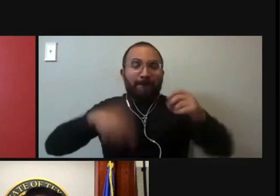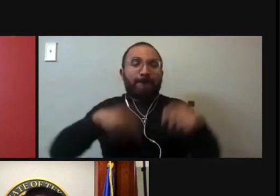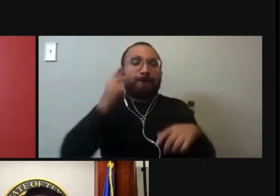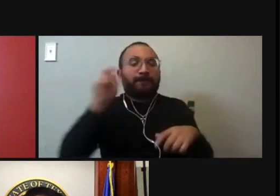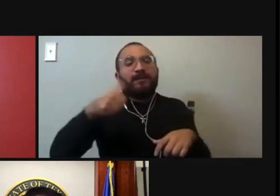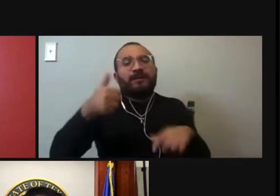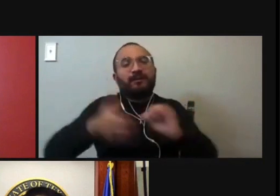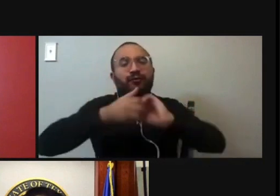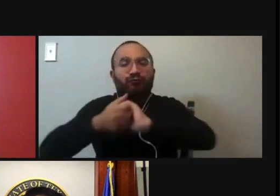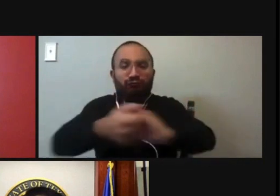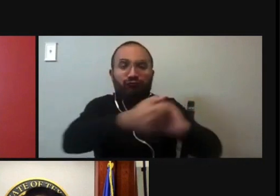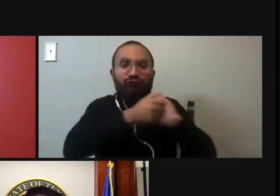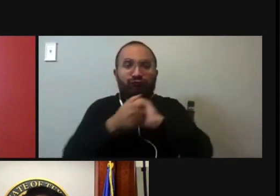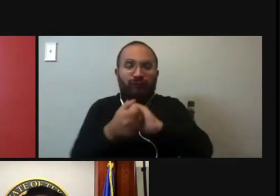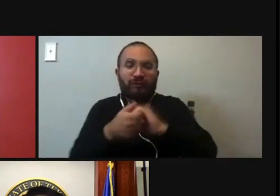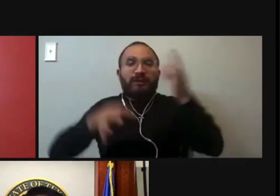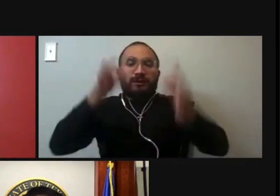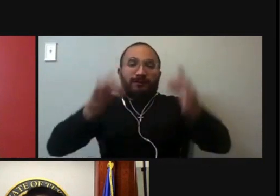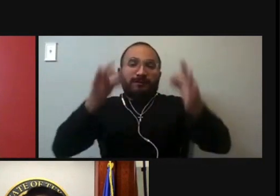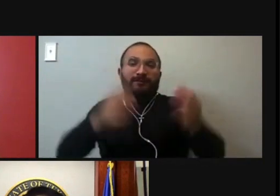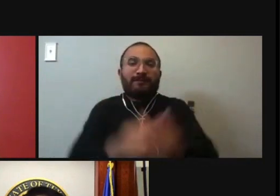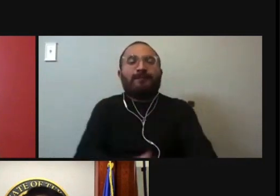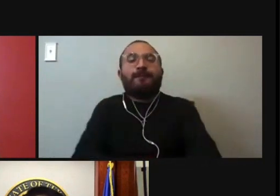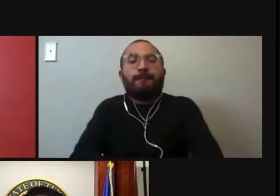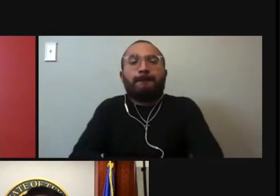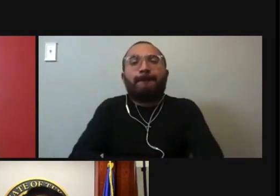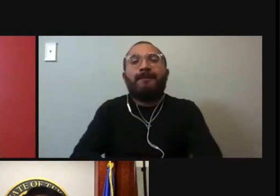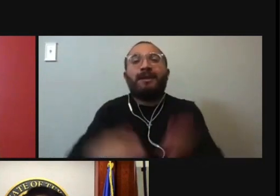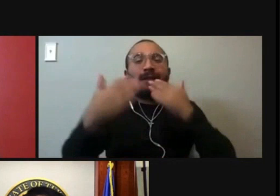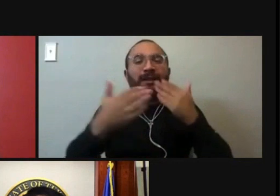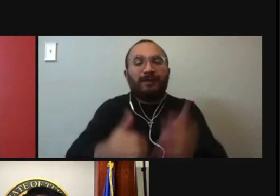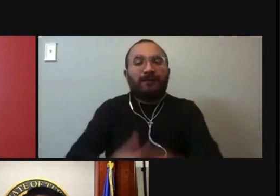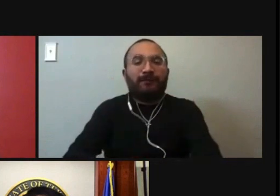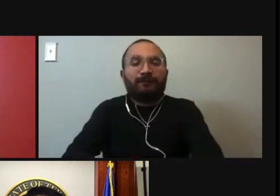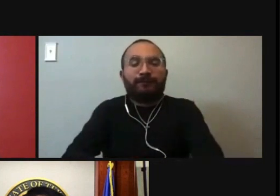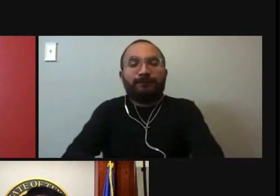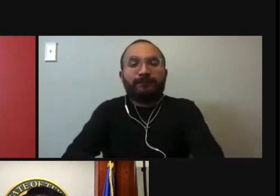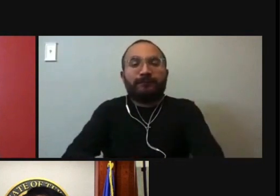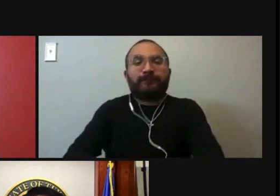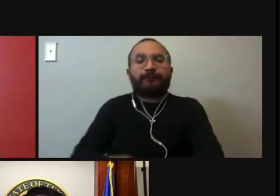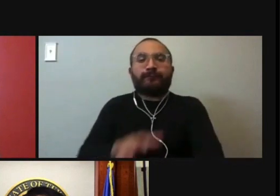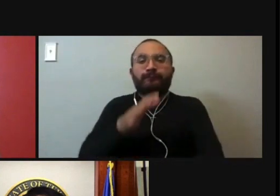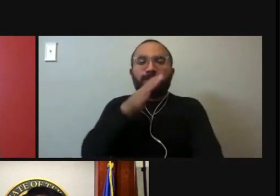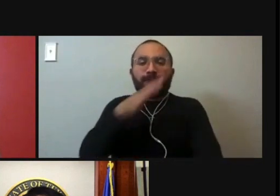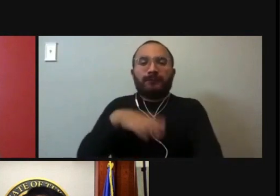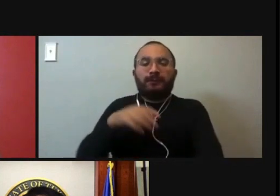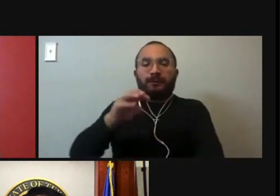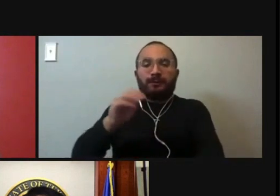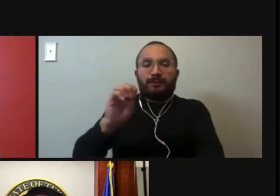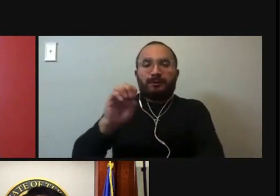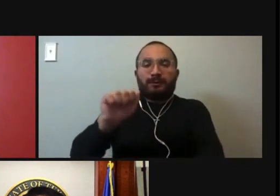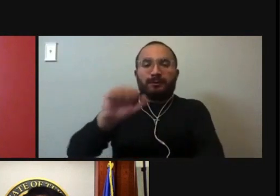in the ranks of the judiciary. Thank you. Justice Meacham, how do you feel the court